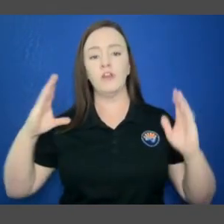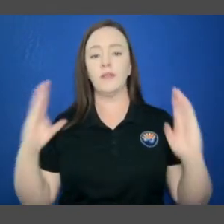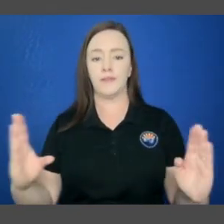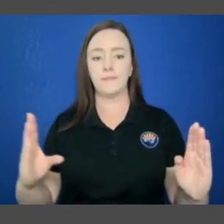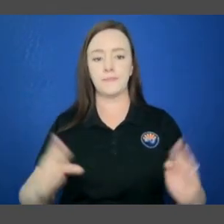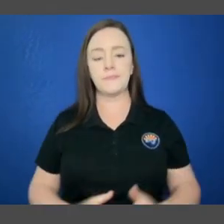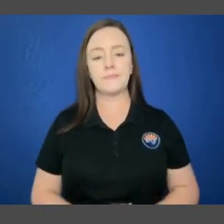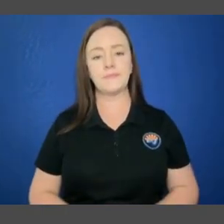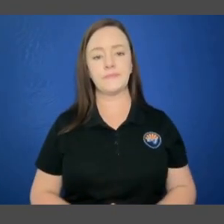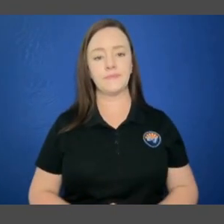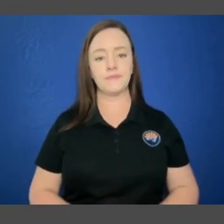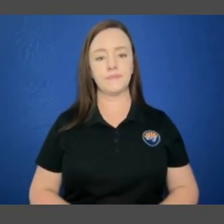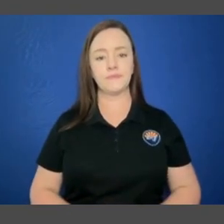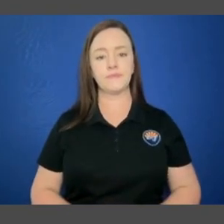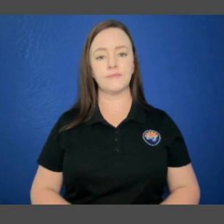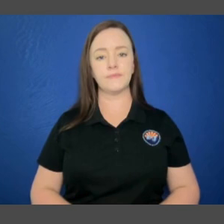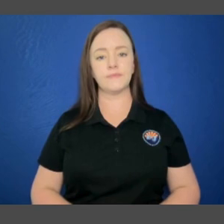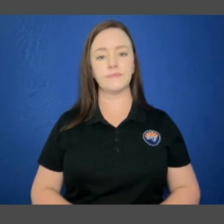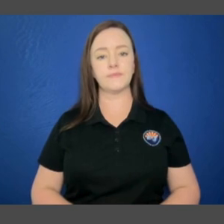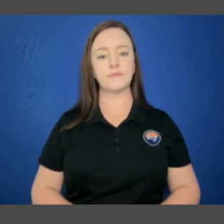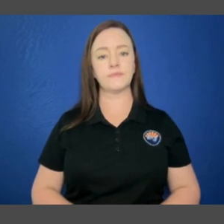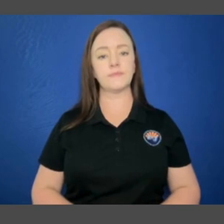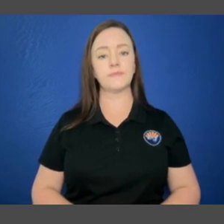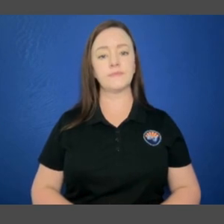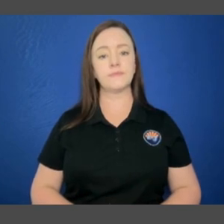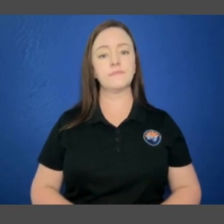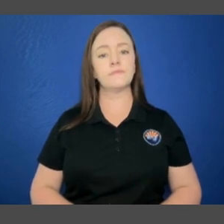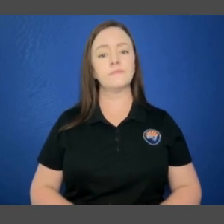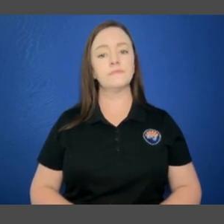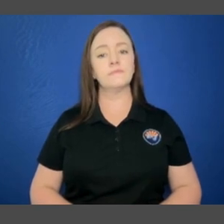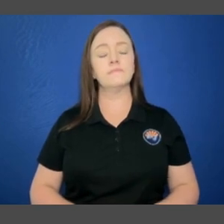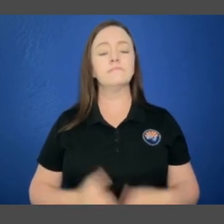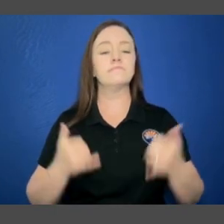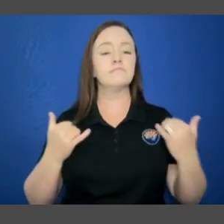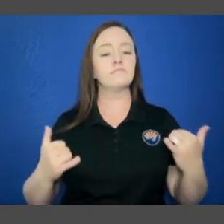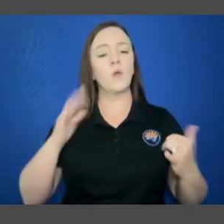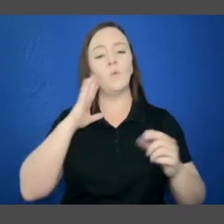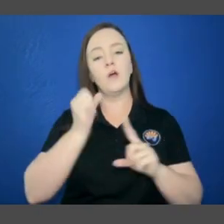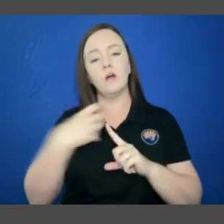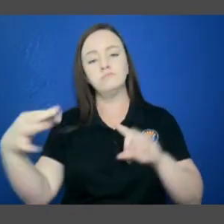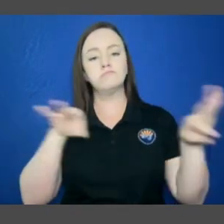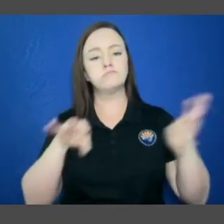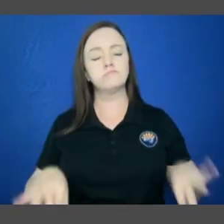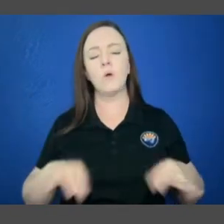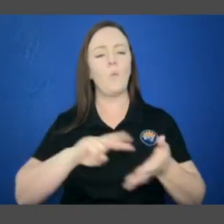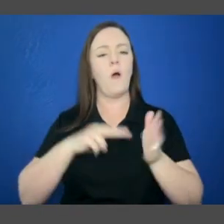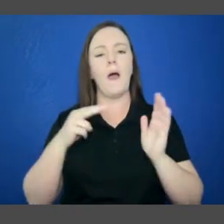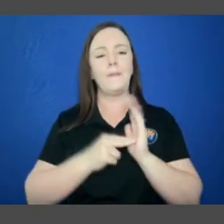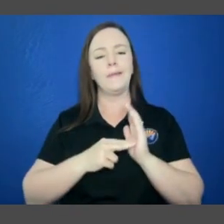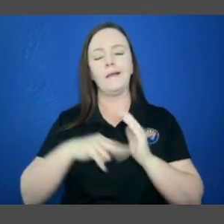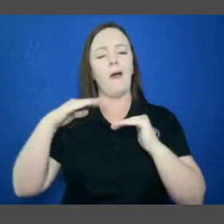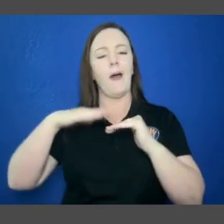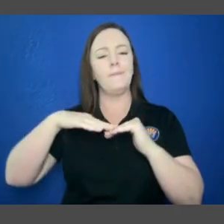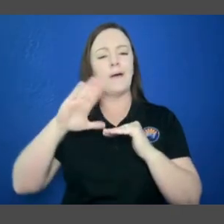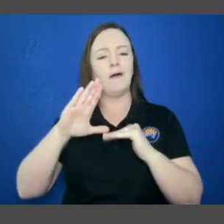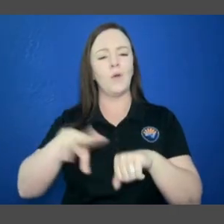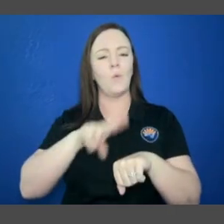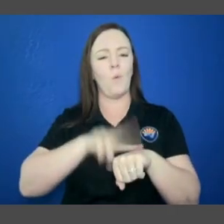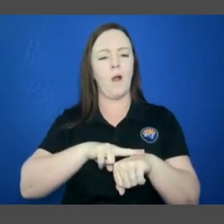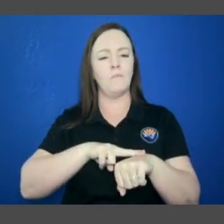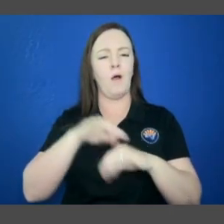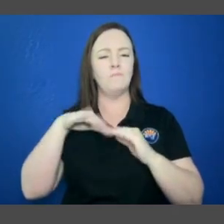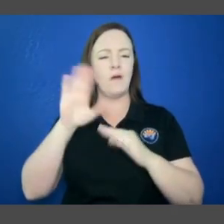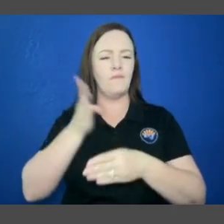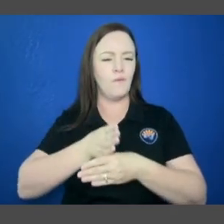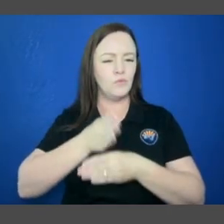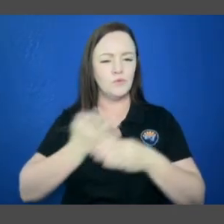30th. Now, let's give additional meaning to the term above normal. For